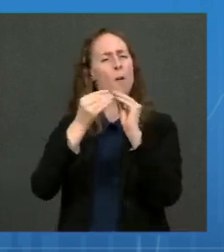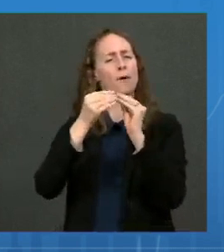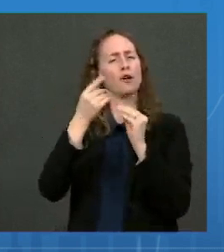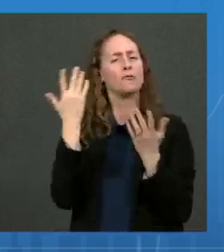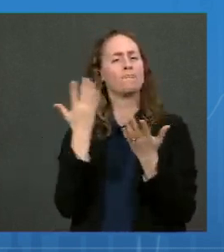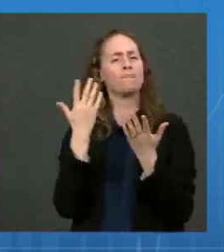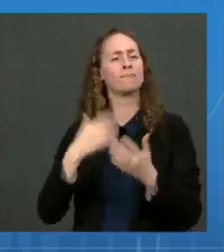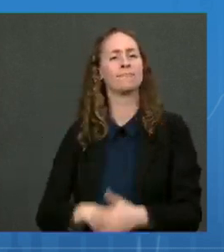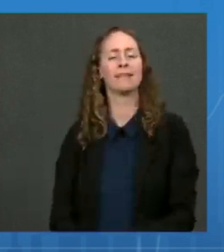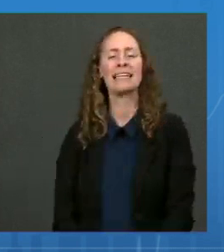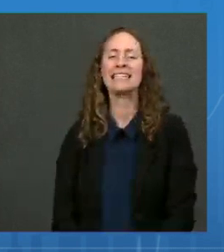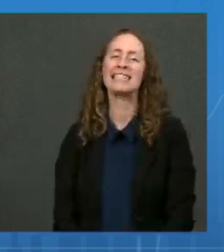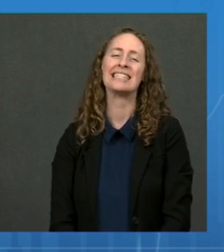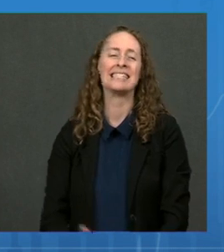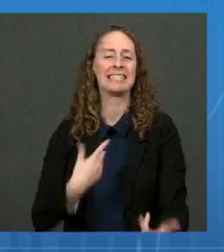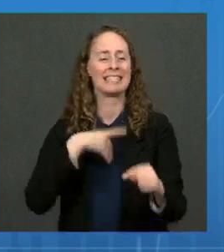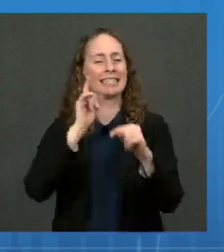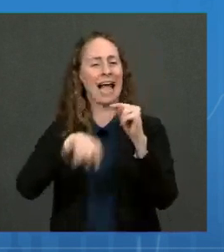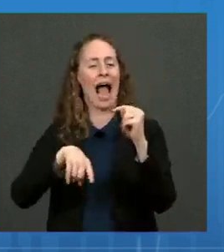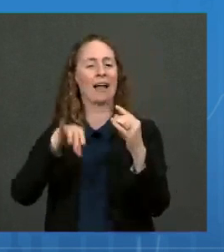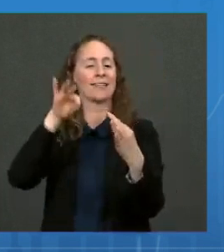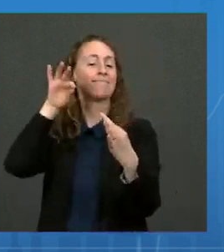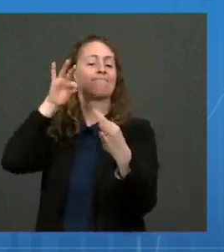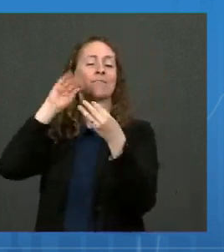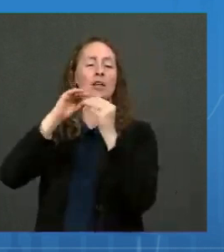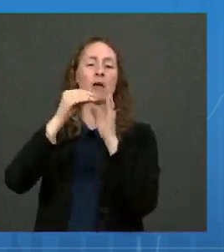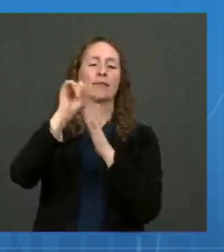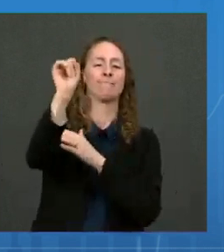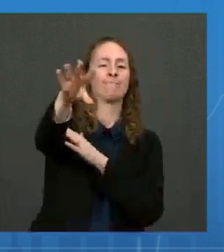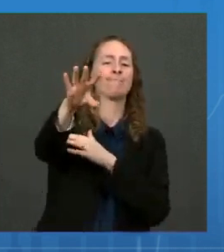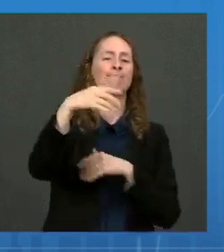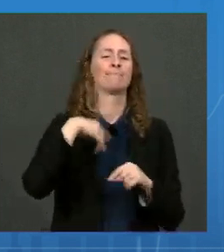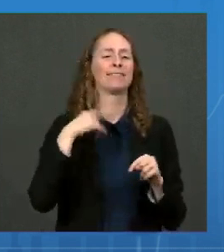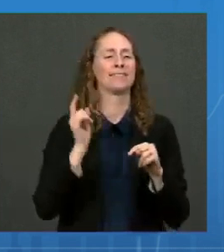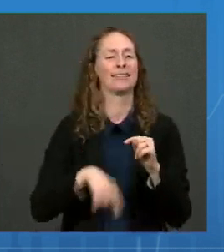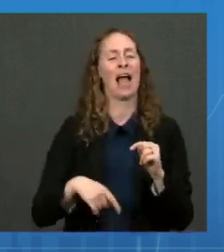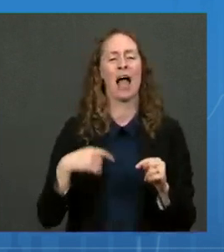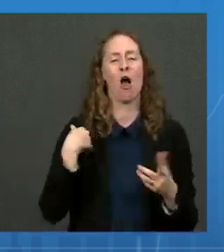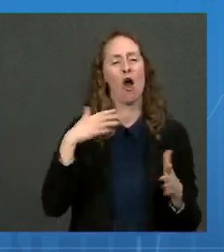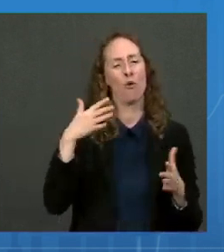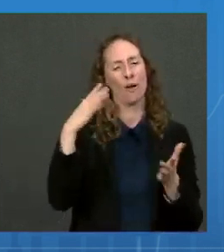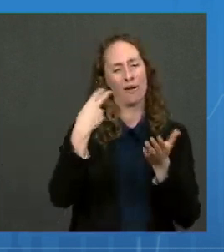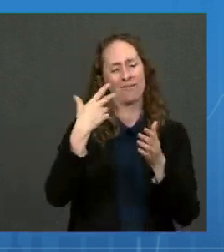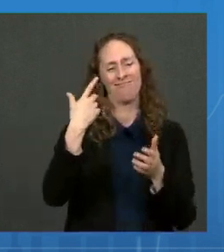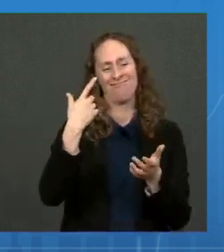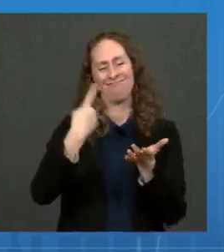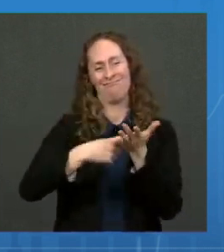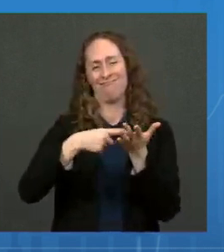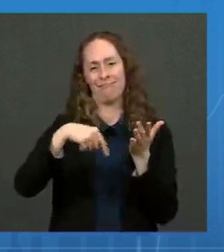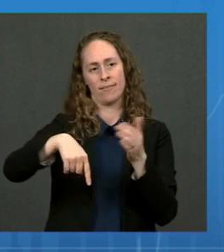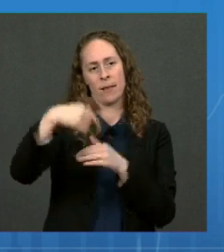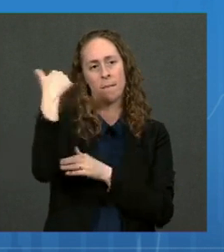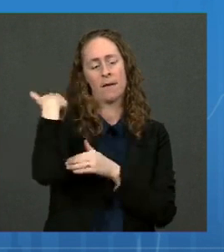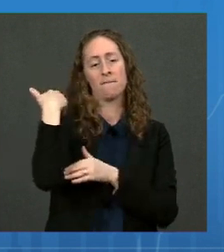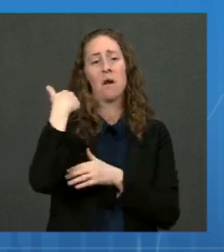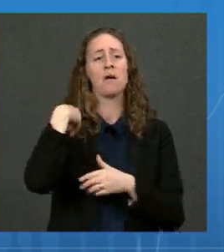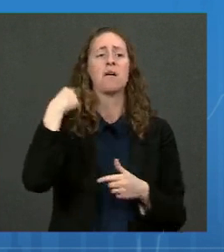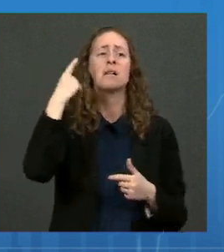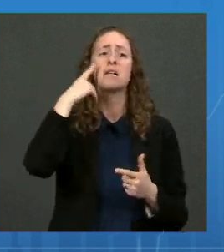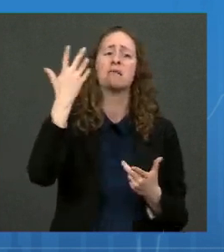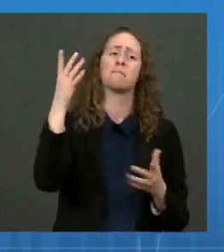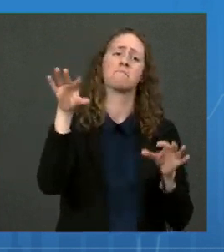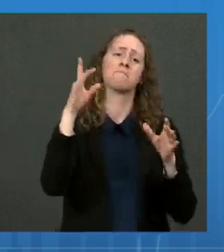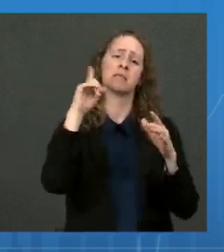precise number. I mean, I have said in the past, and I think it's a reasonable assumption. I've said less than 10